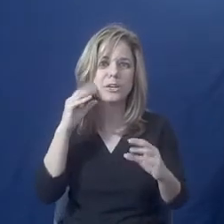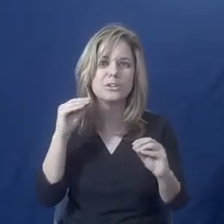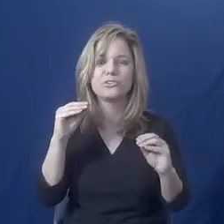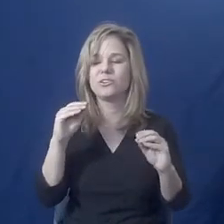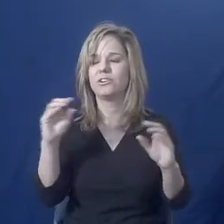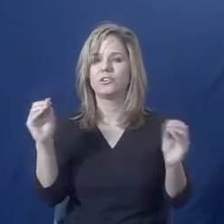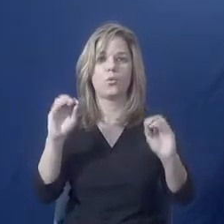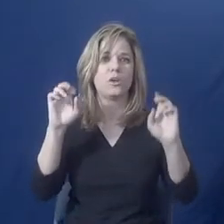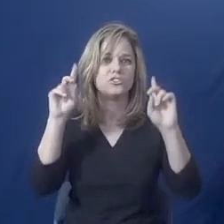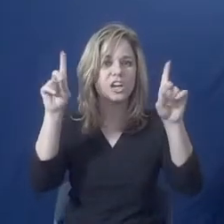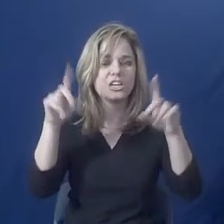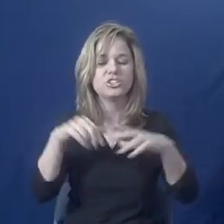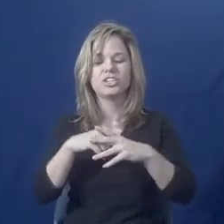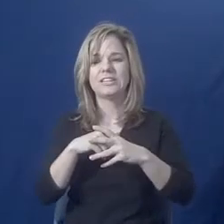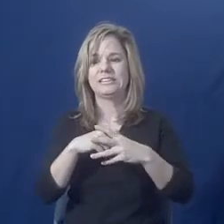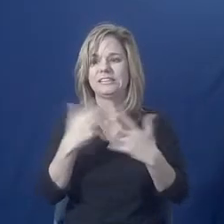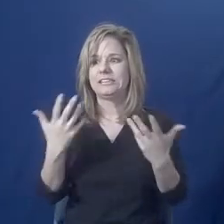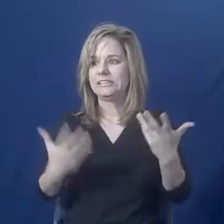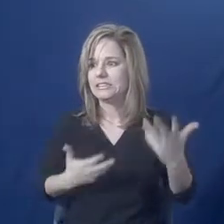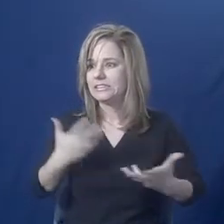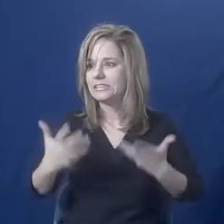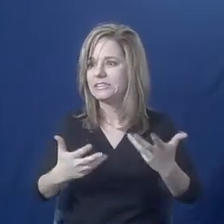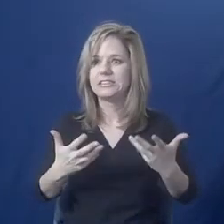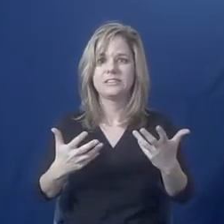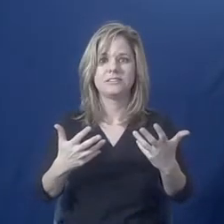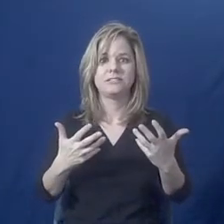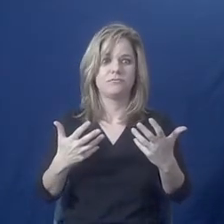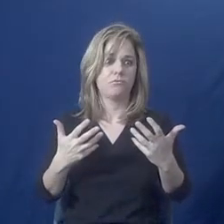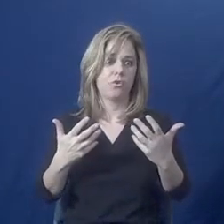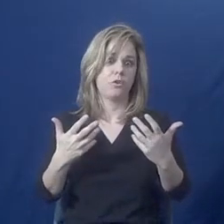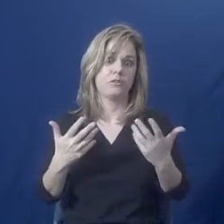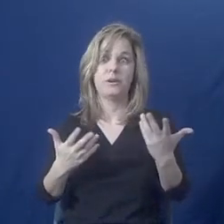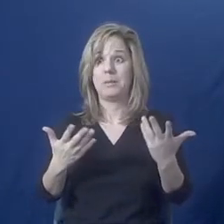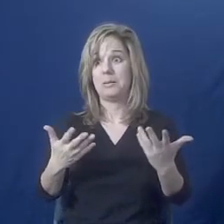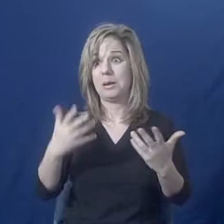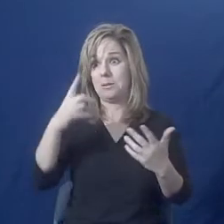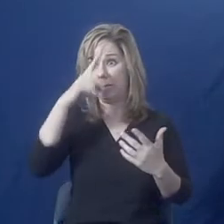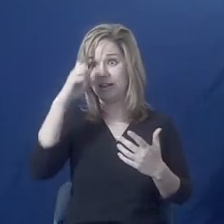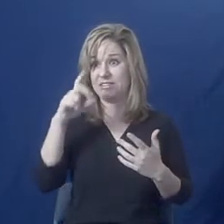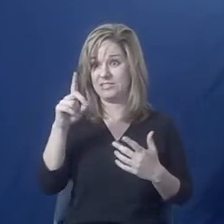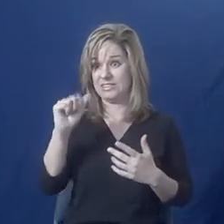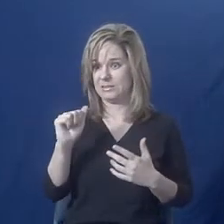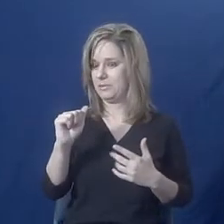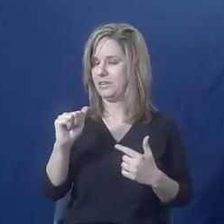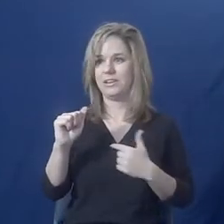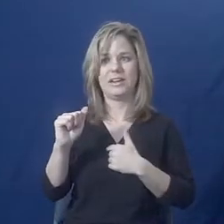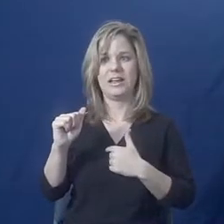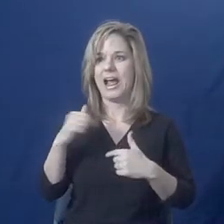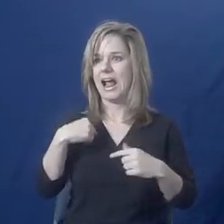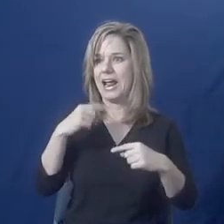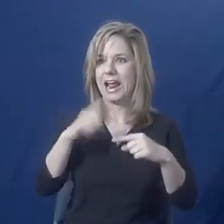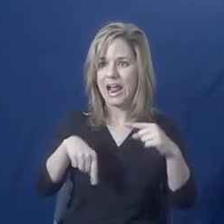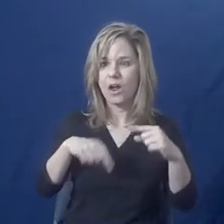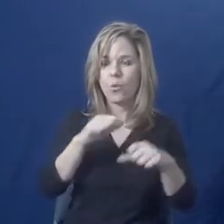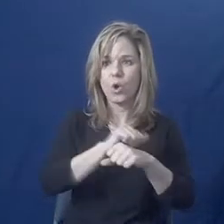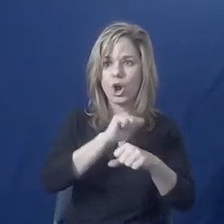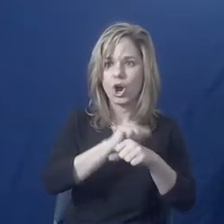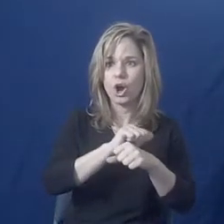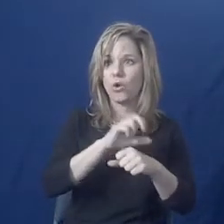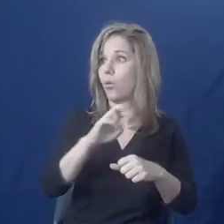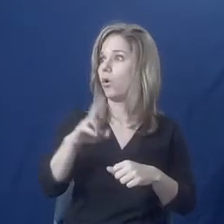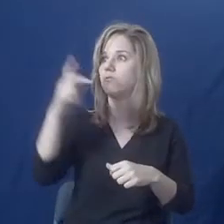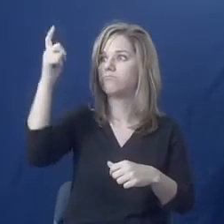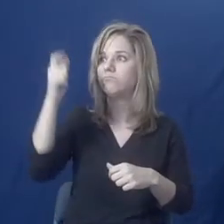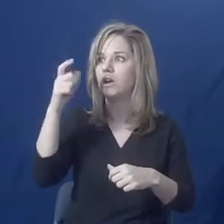maybe you don't have an education, have been found ineligible for financial assistance through